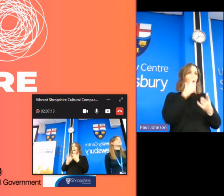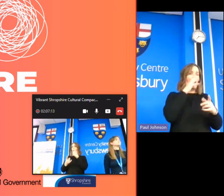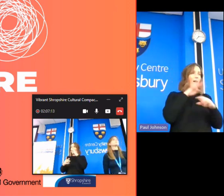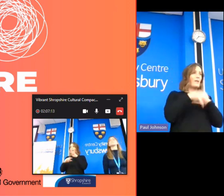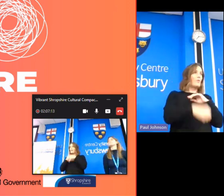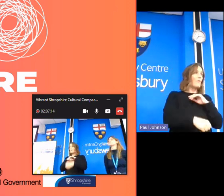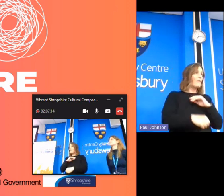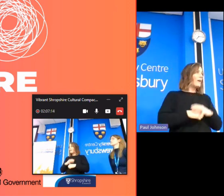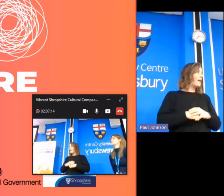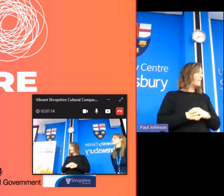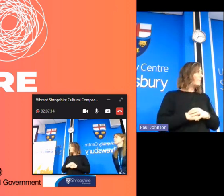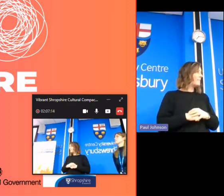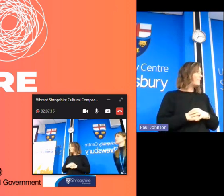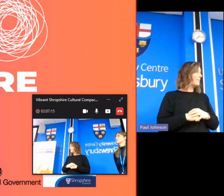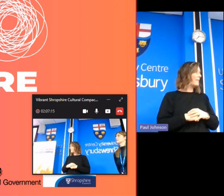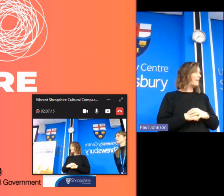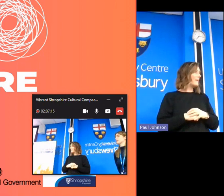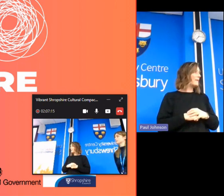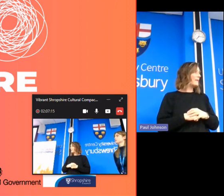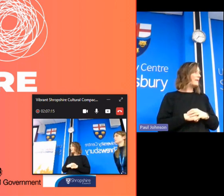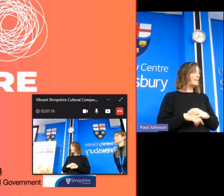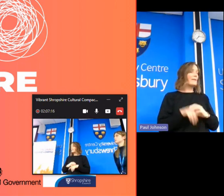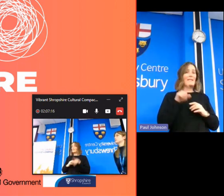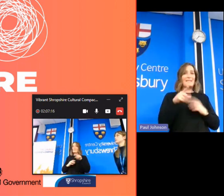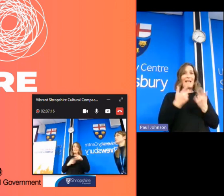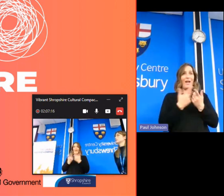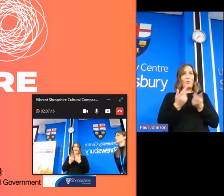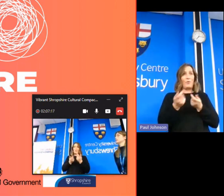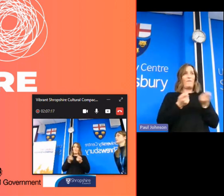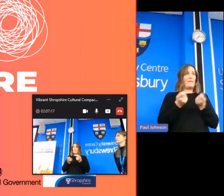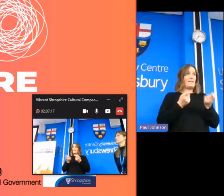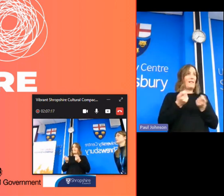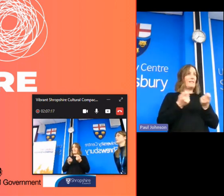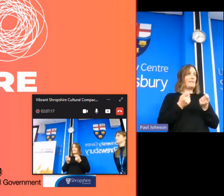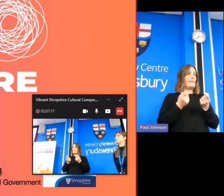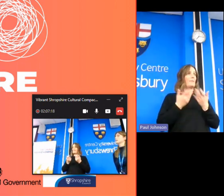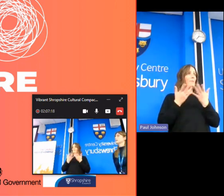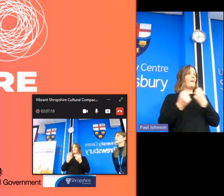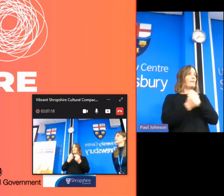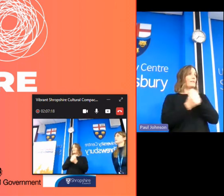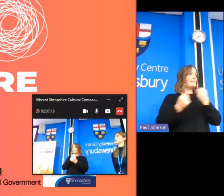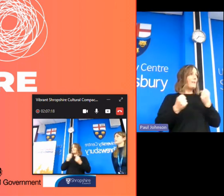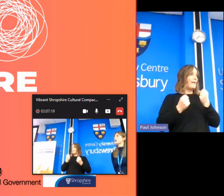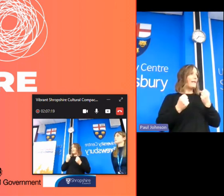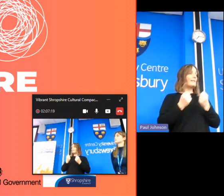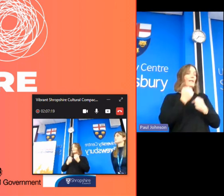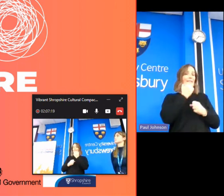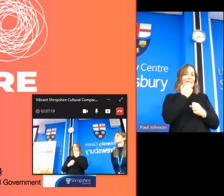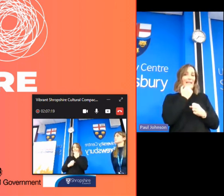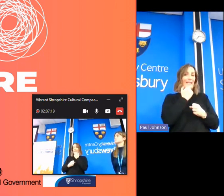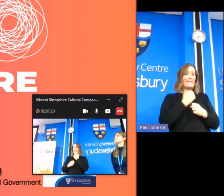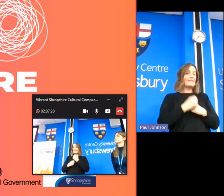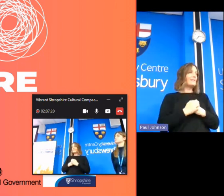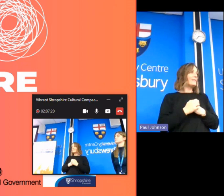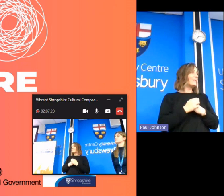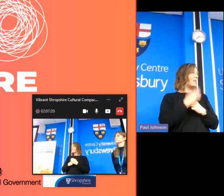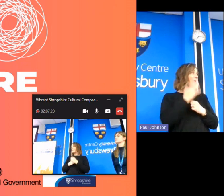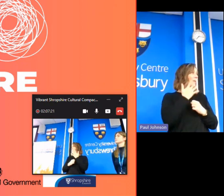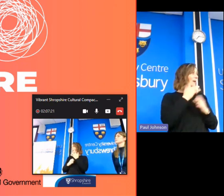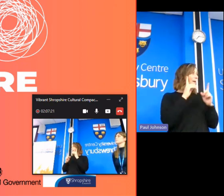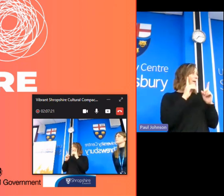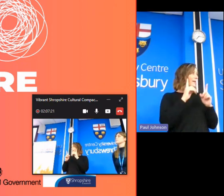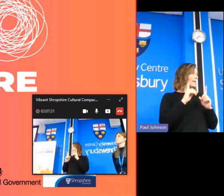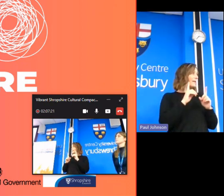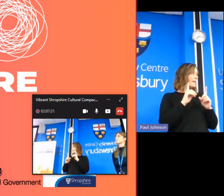bit facilitating that to providing a space or providing a day yeah where people can come together those